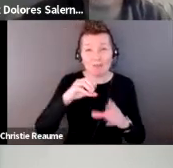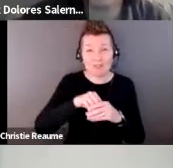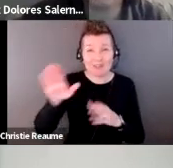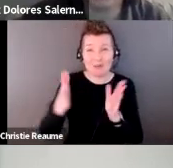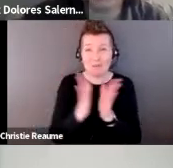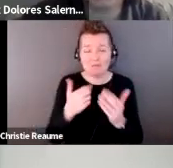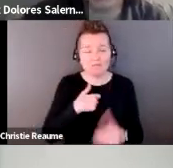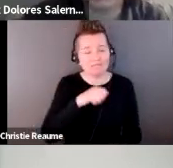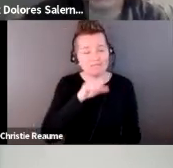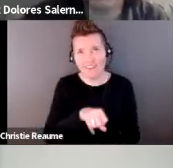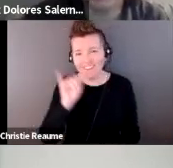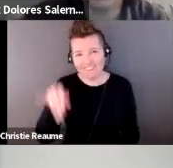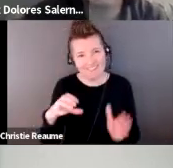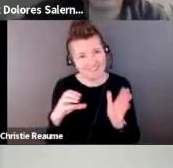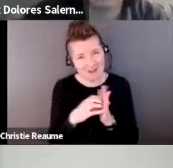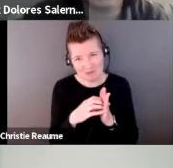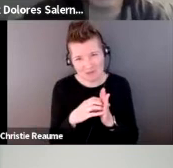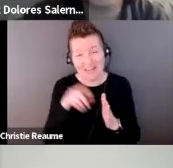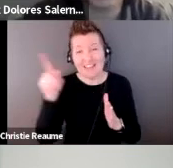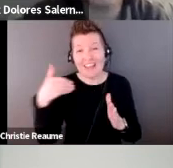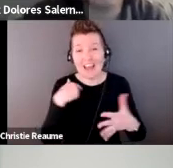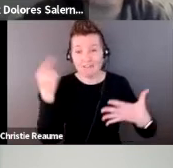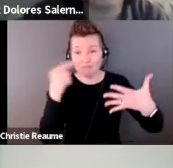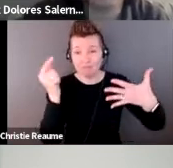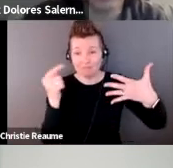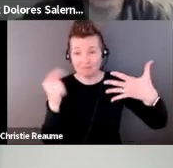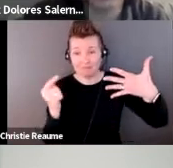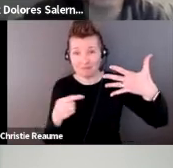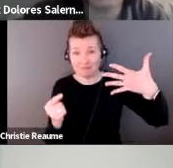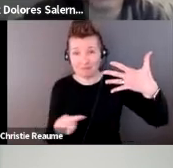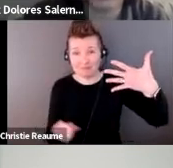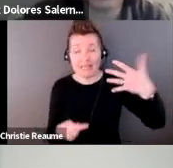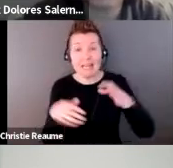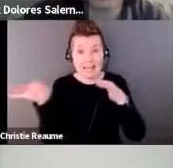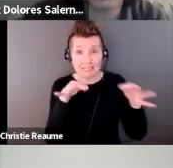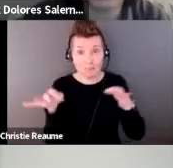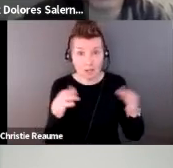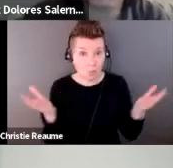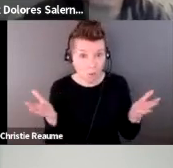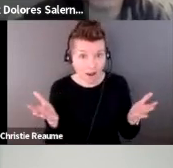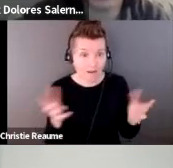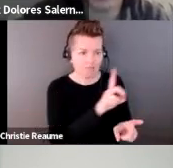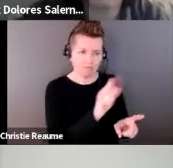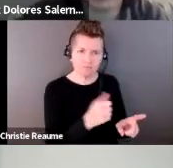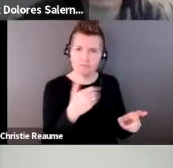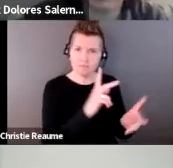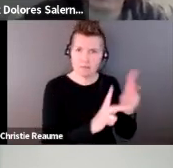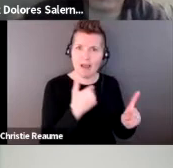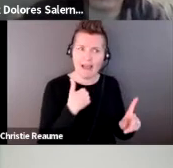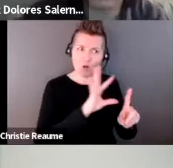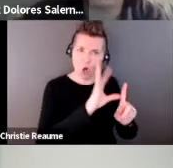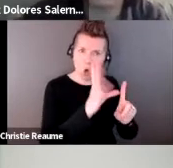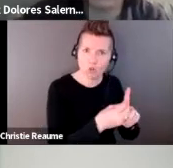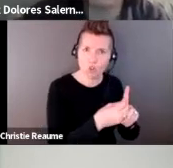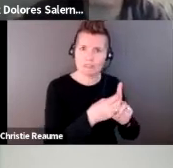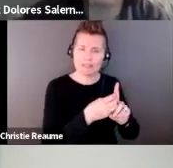which is a long bullet point list where they explain that disabled people have cultures and unique wisdom that able-bodied